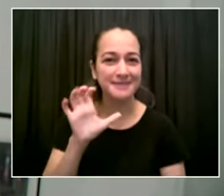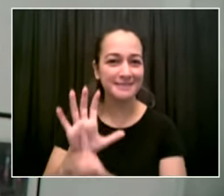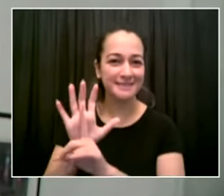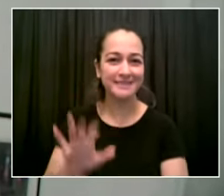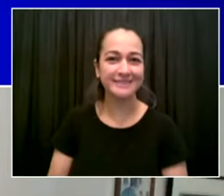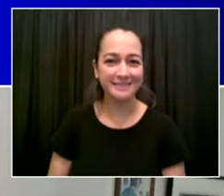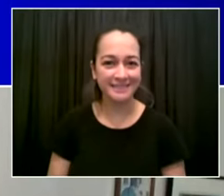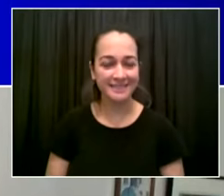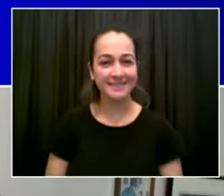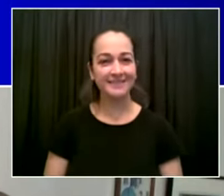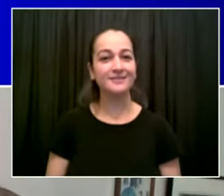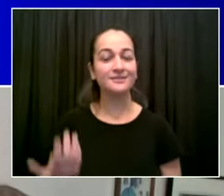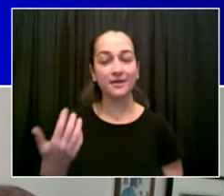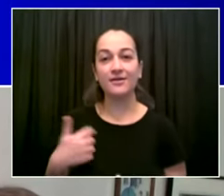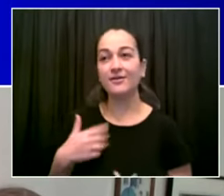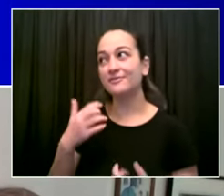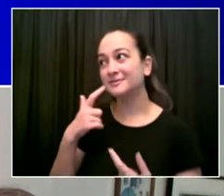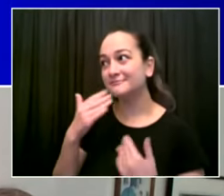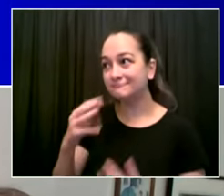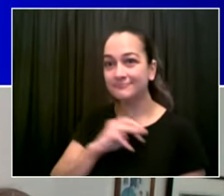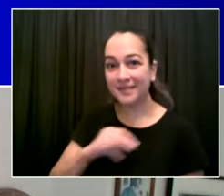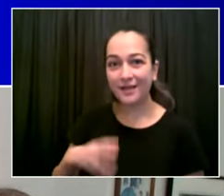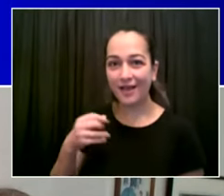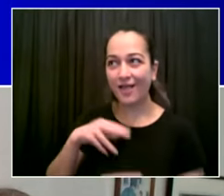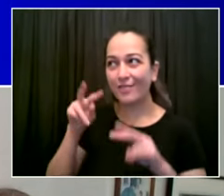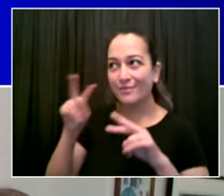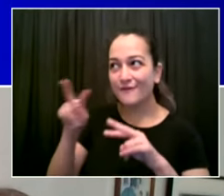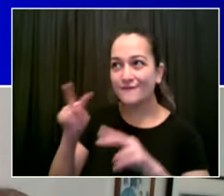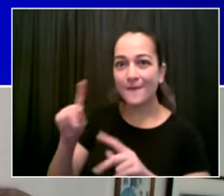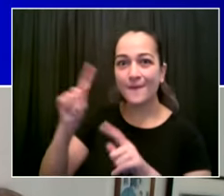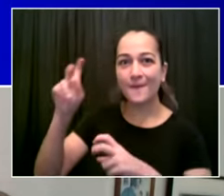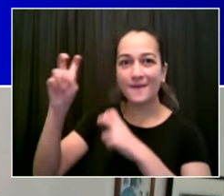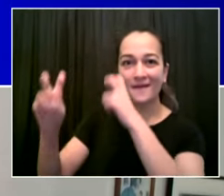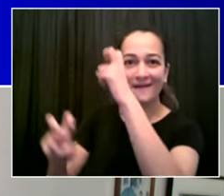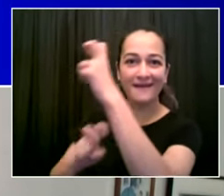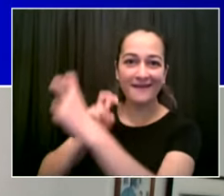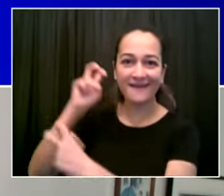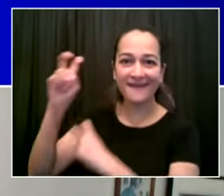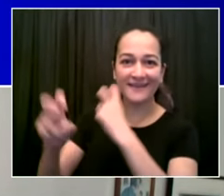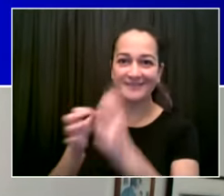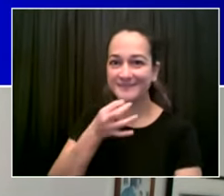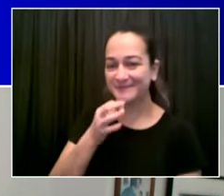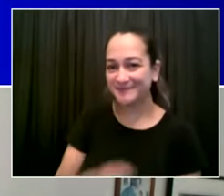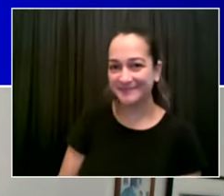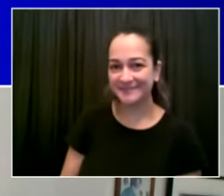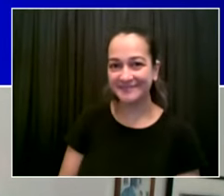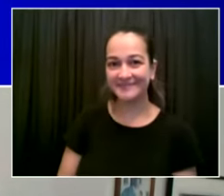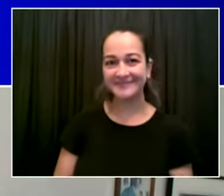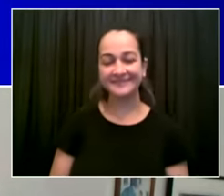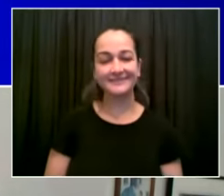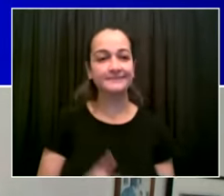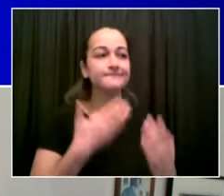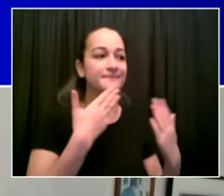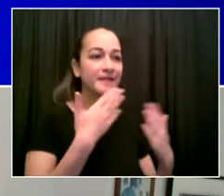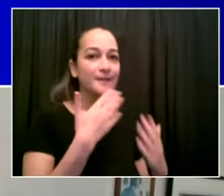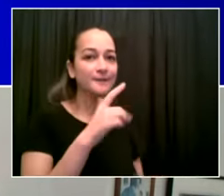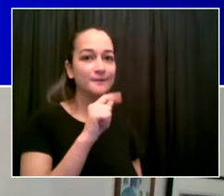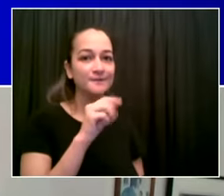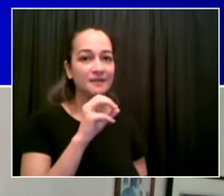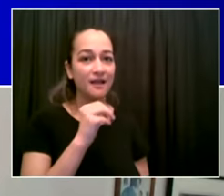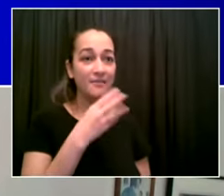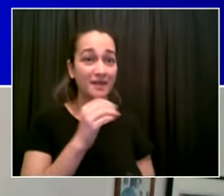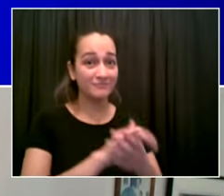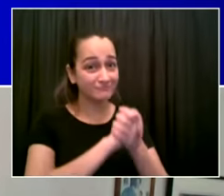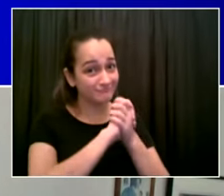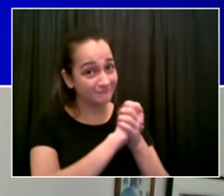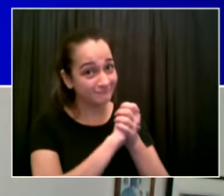excellent thank you tom i look forward to that too congratulations you made a great place even greater we're all going to work together